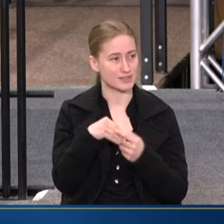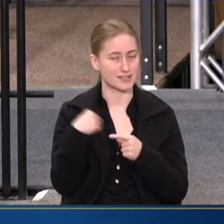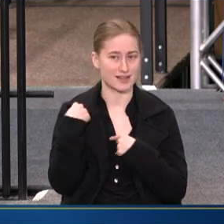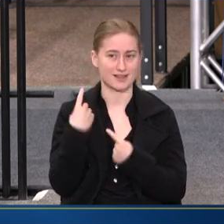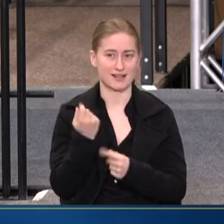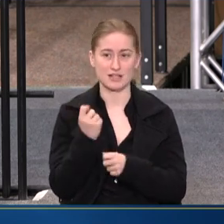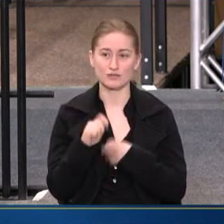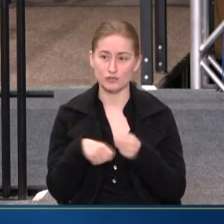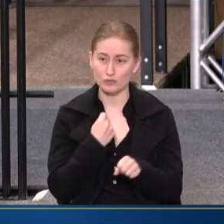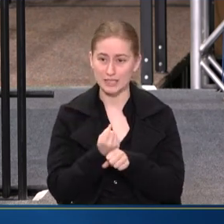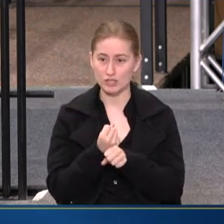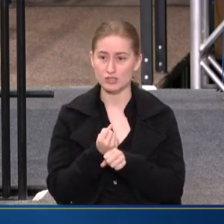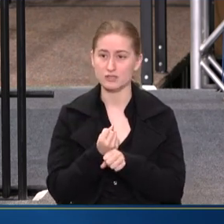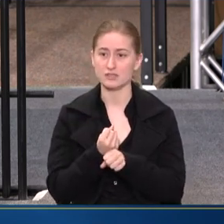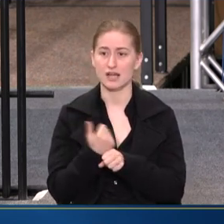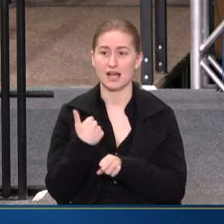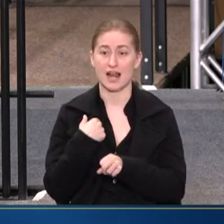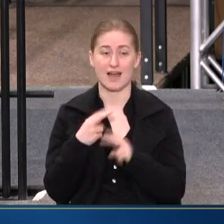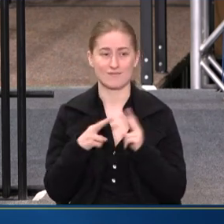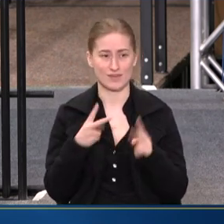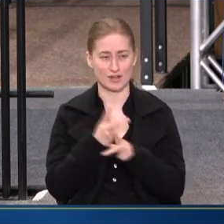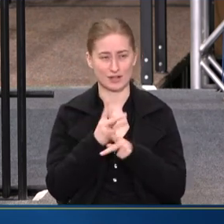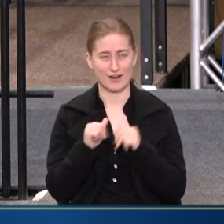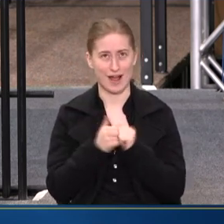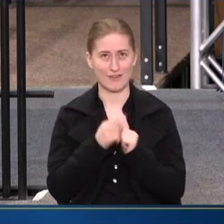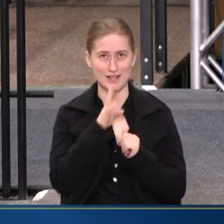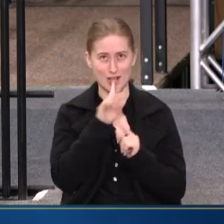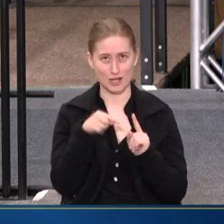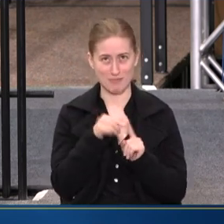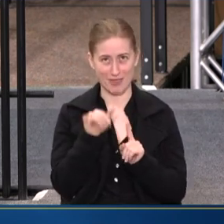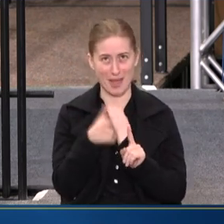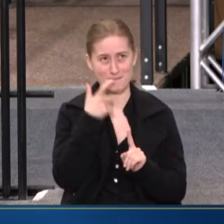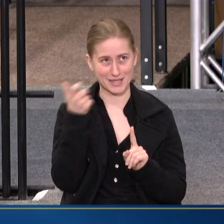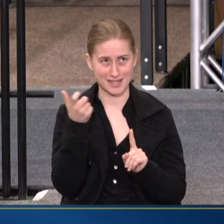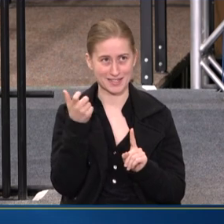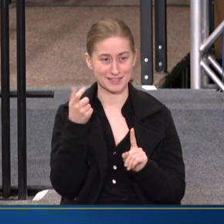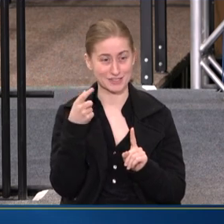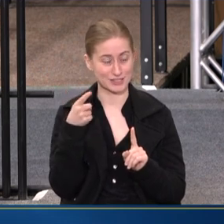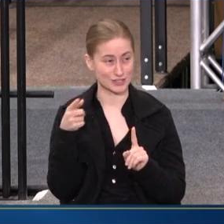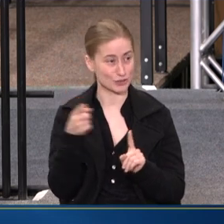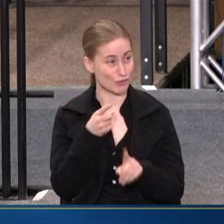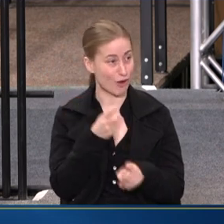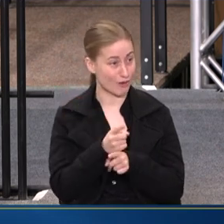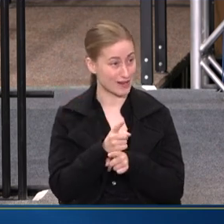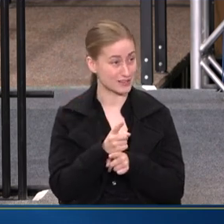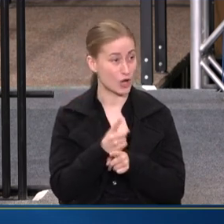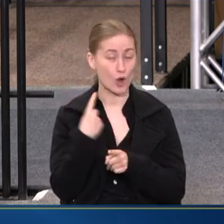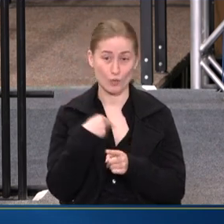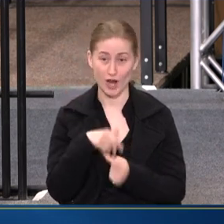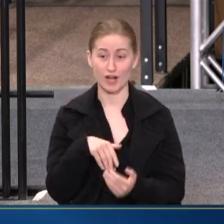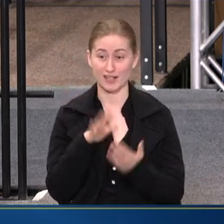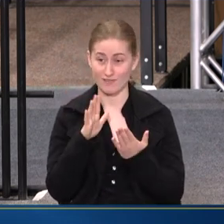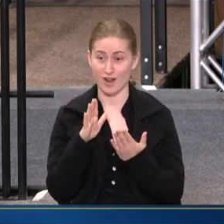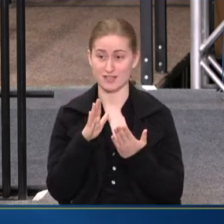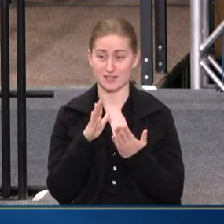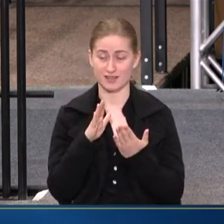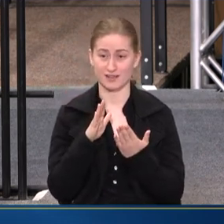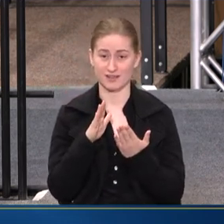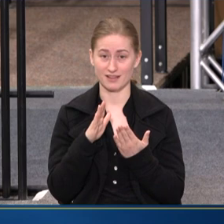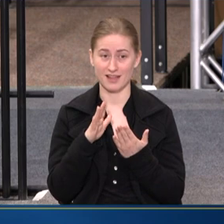LAST FEW YEARS, AND I'M VERY CAREFUL IN HOW I TALK ABOUT THAT BECAUSE YOU'RE RIGHT, WE ARE CONFRONTING A